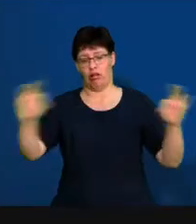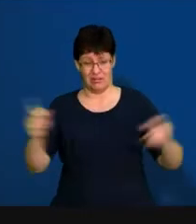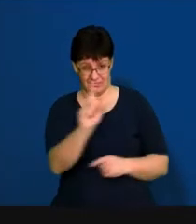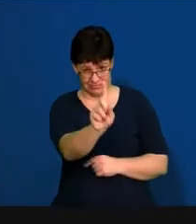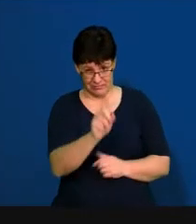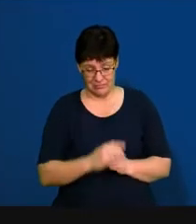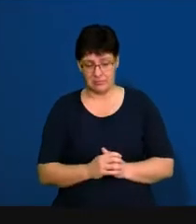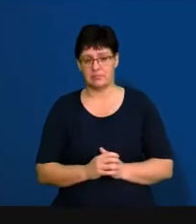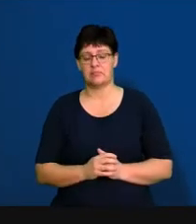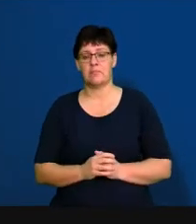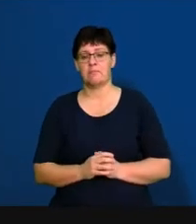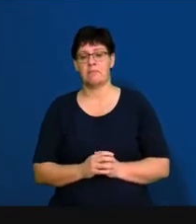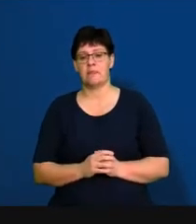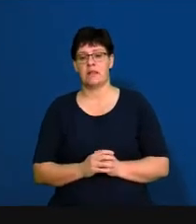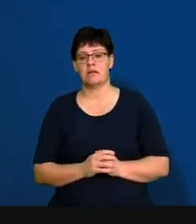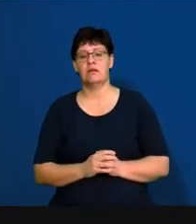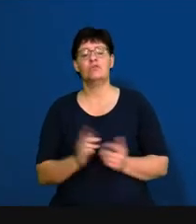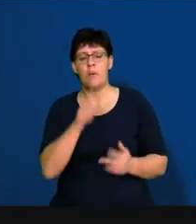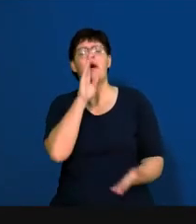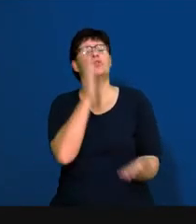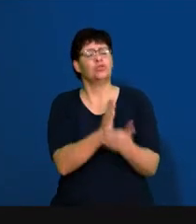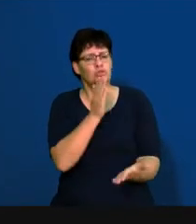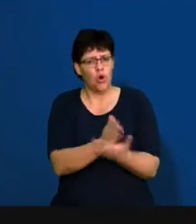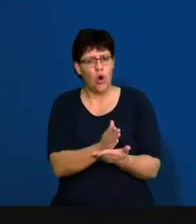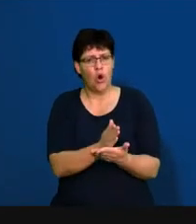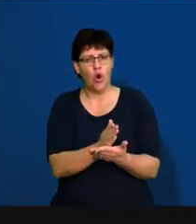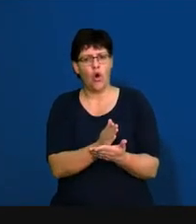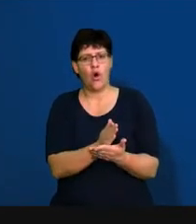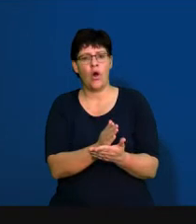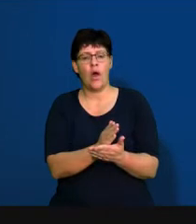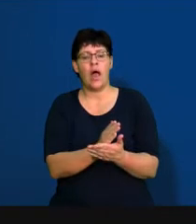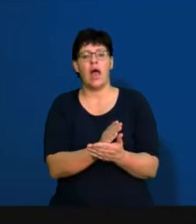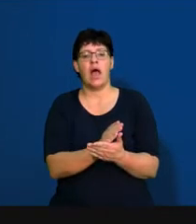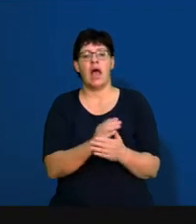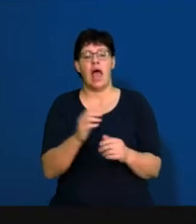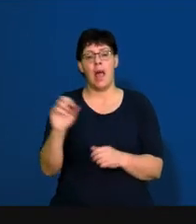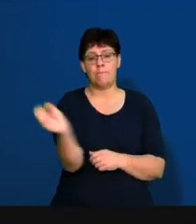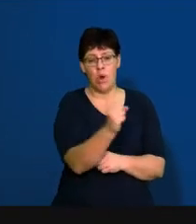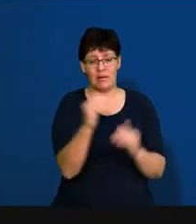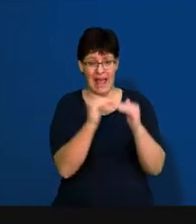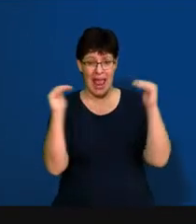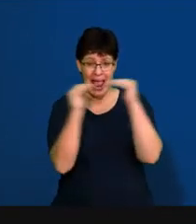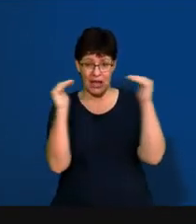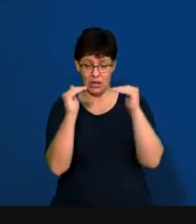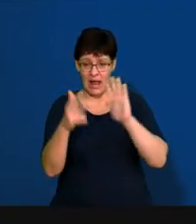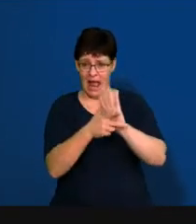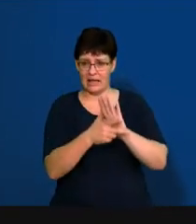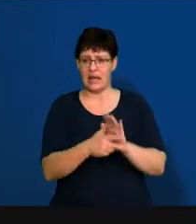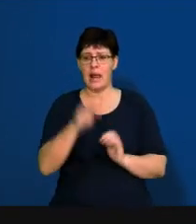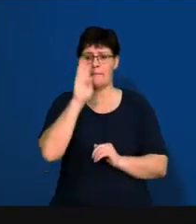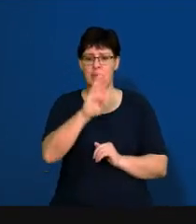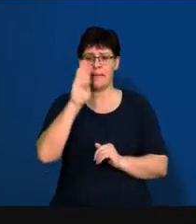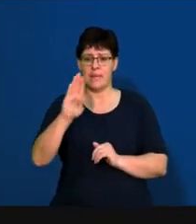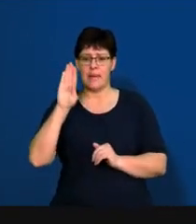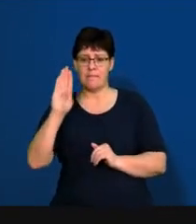And then also make sure that you understand the difference between the Employment Equity Act and Broad-Based Black Economic Empowerment